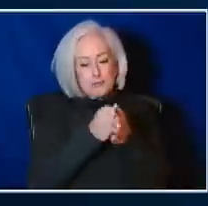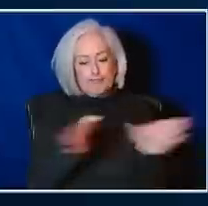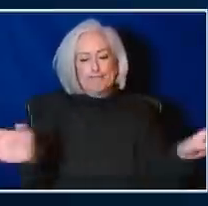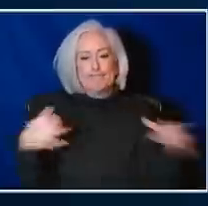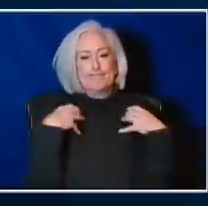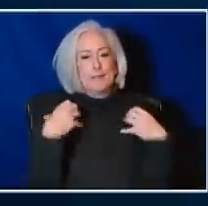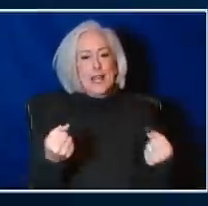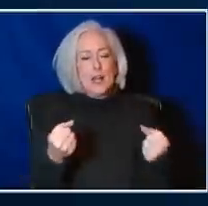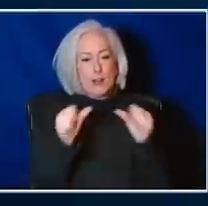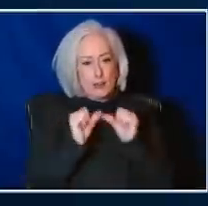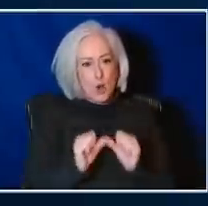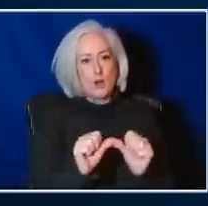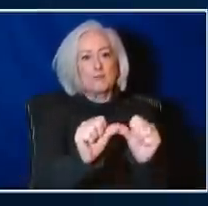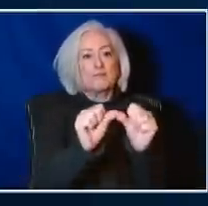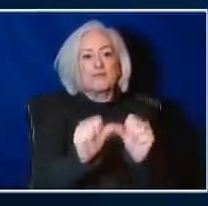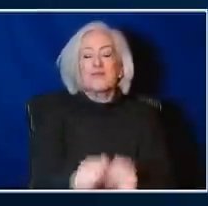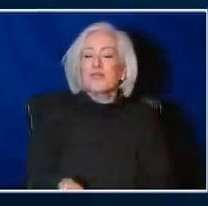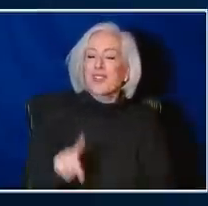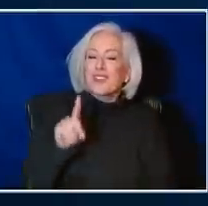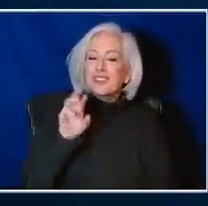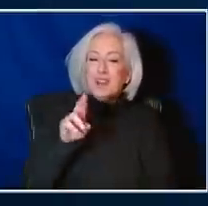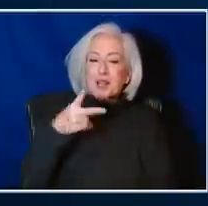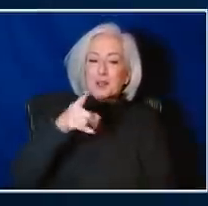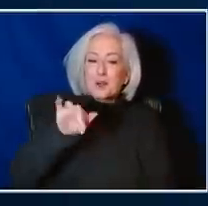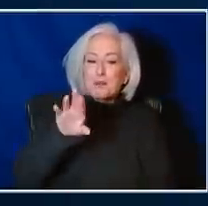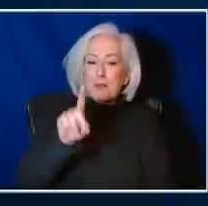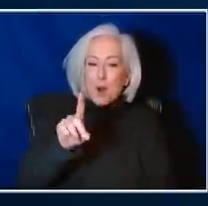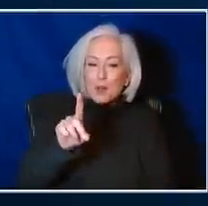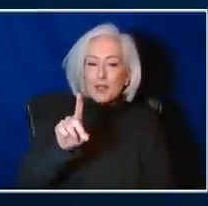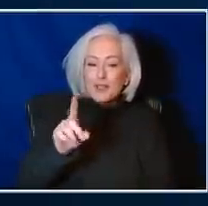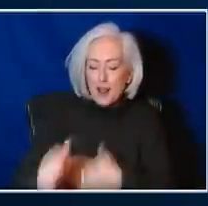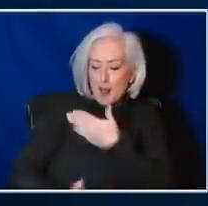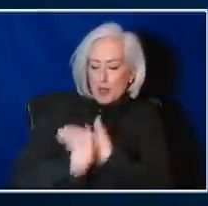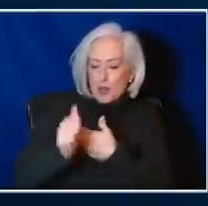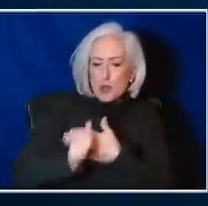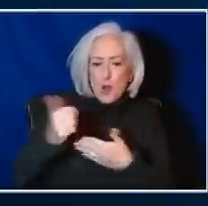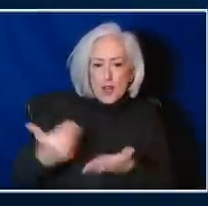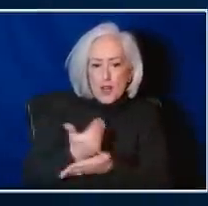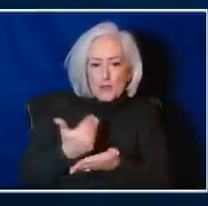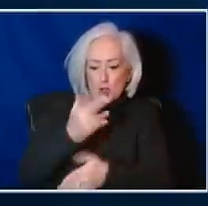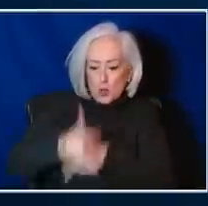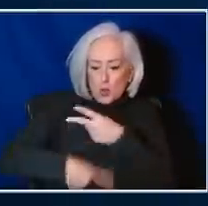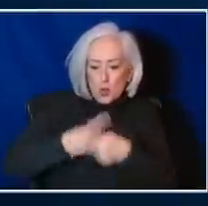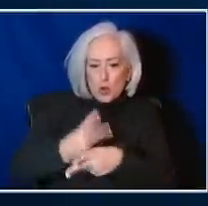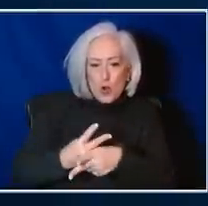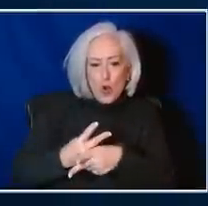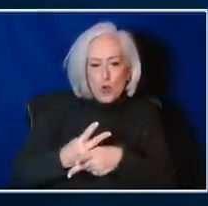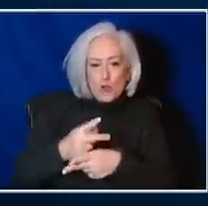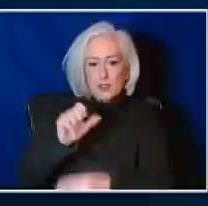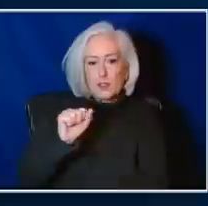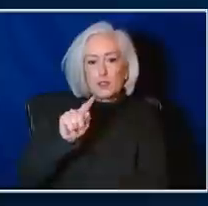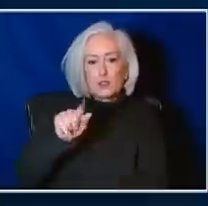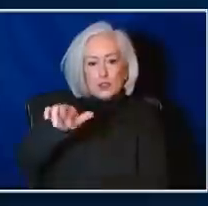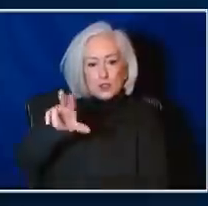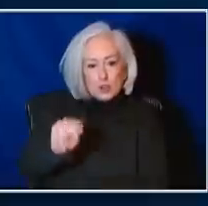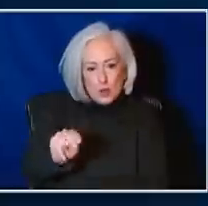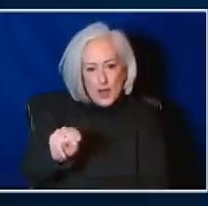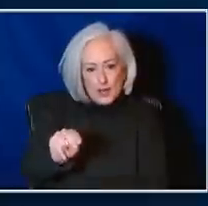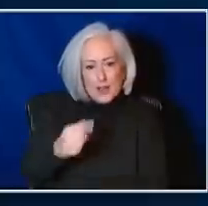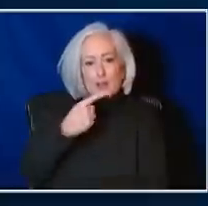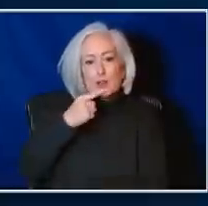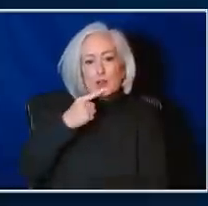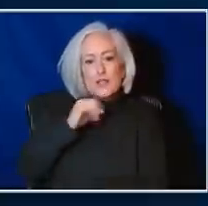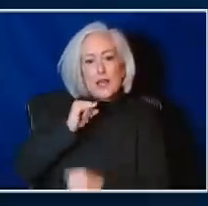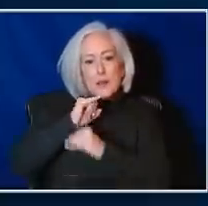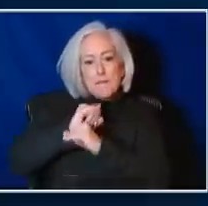Yeah. So Dr. Pollan, the threat of the new COVID strain, you talked about that immune and evasive part. If you